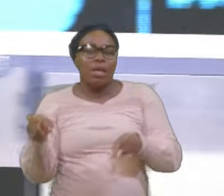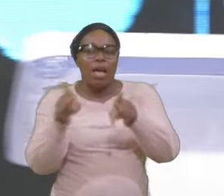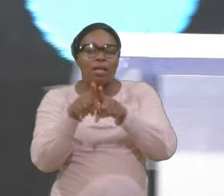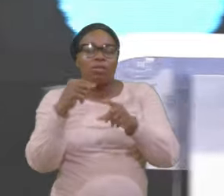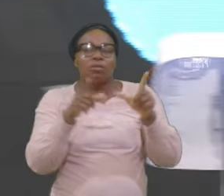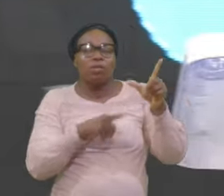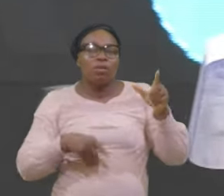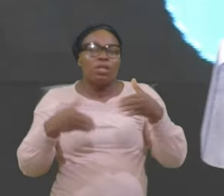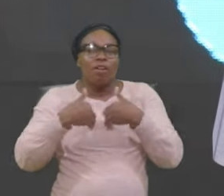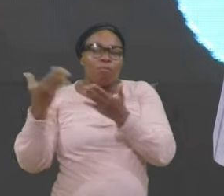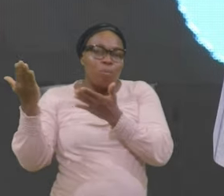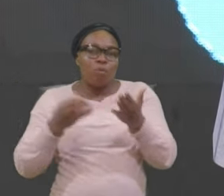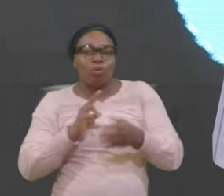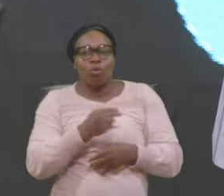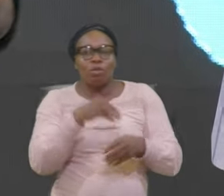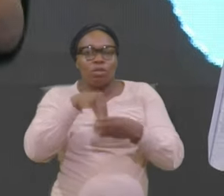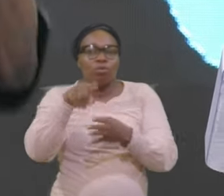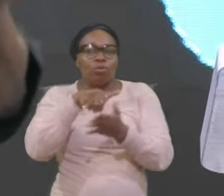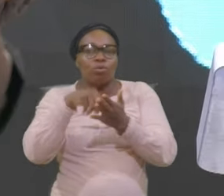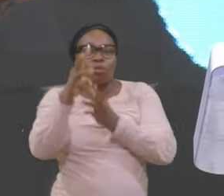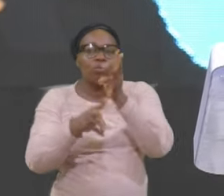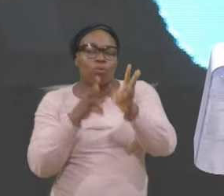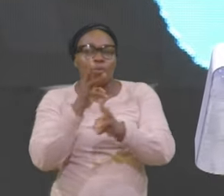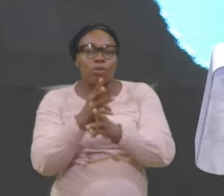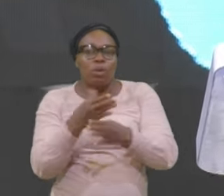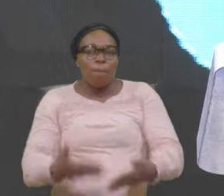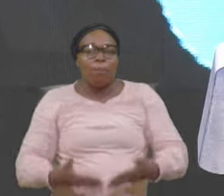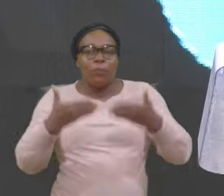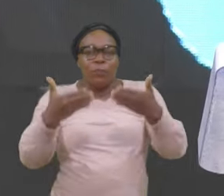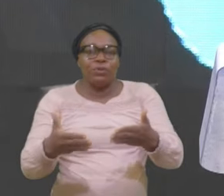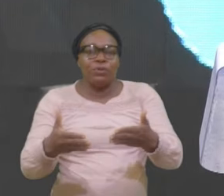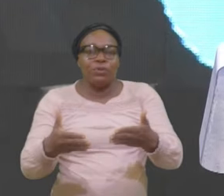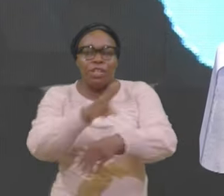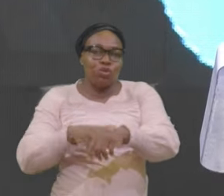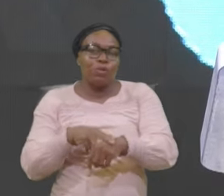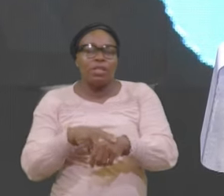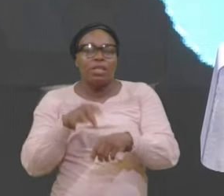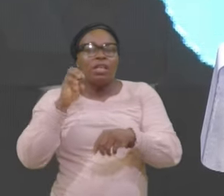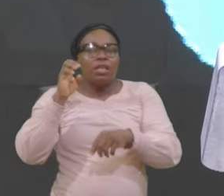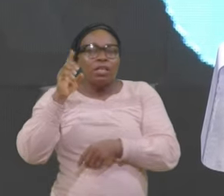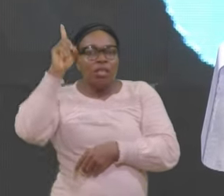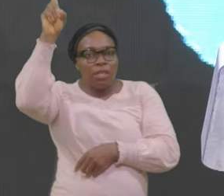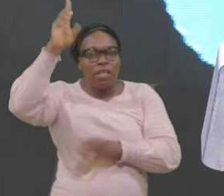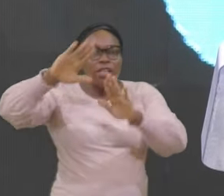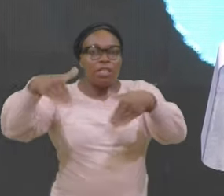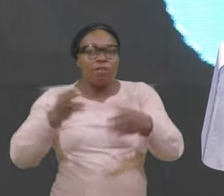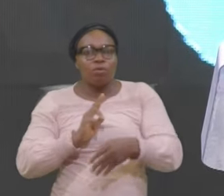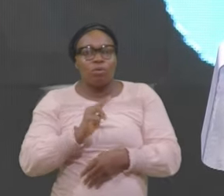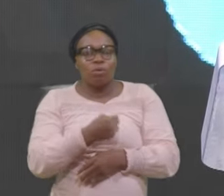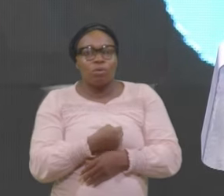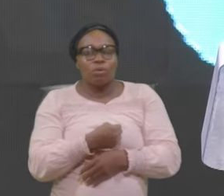born Naturally He gives Us What belongs To us A portion The brain